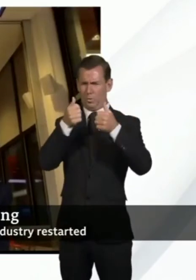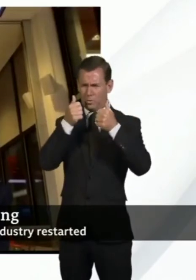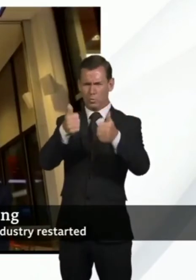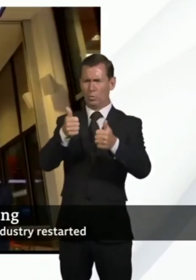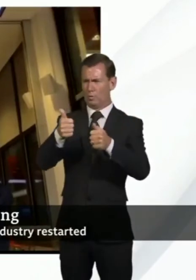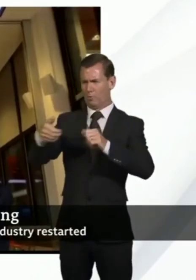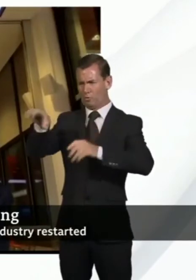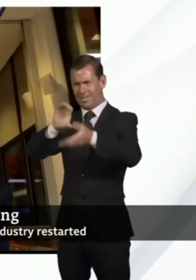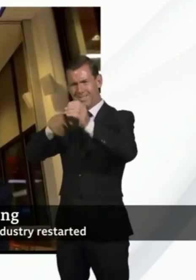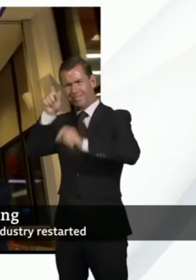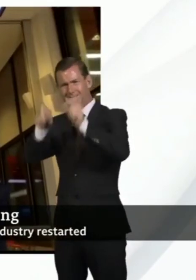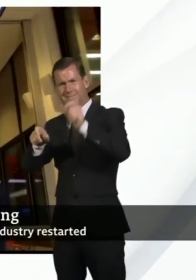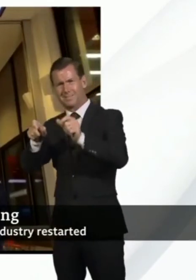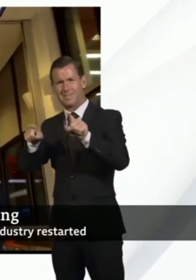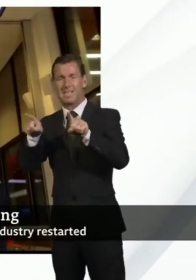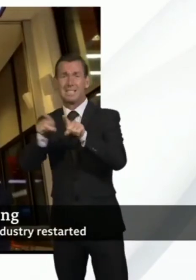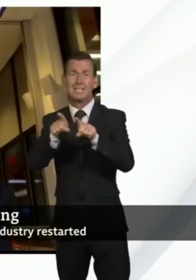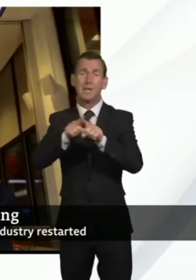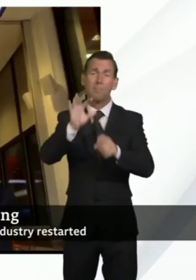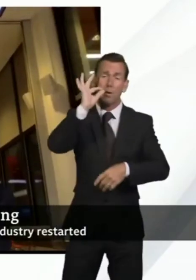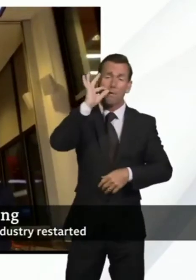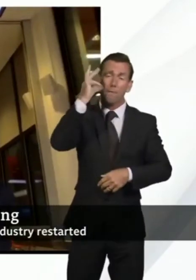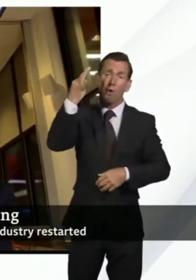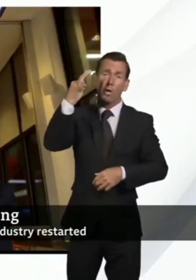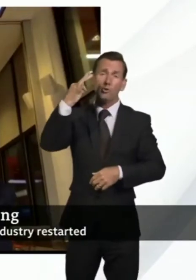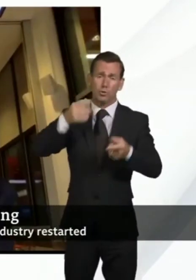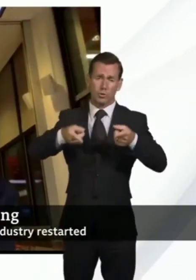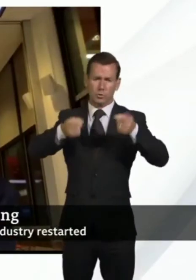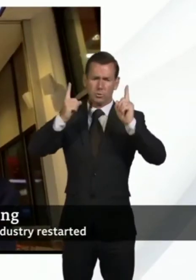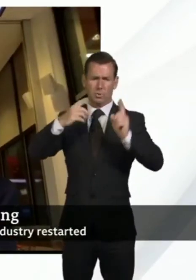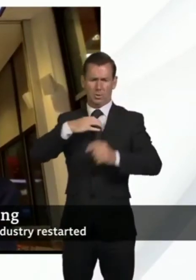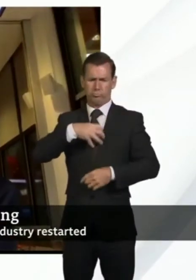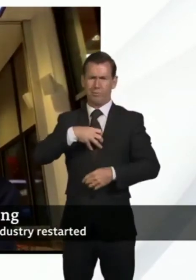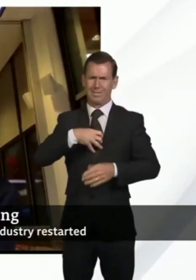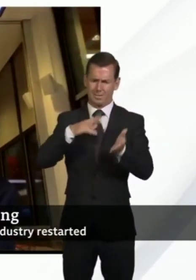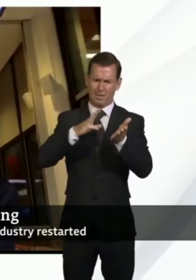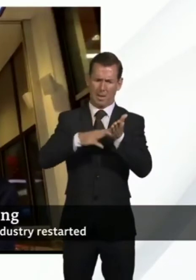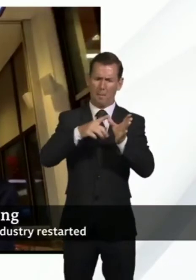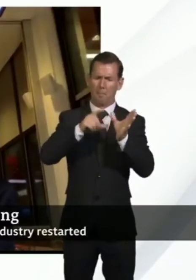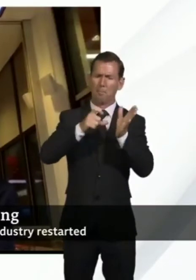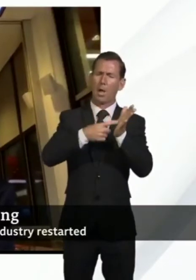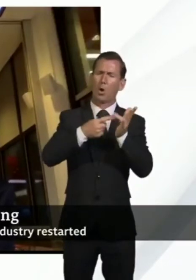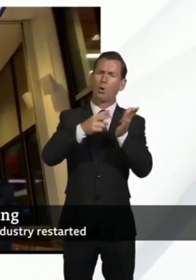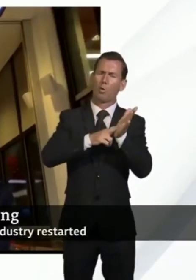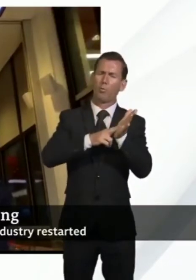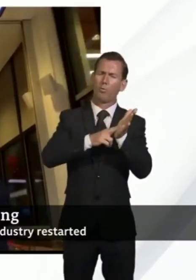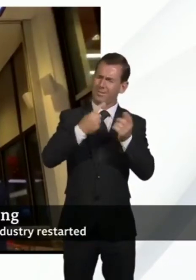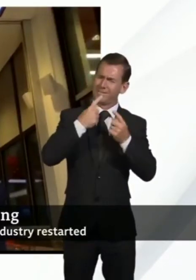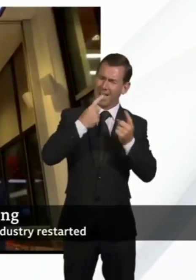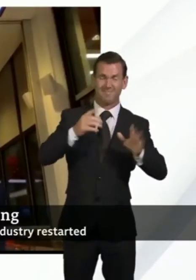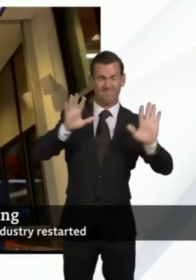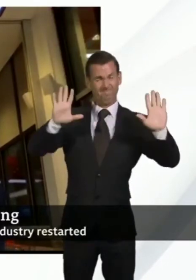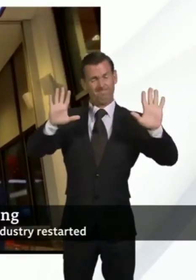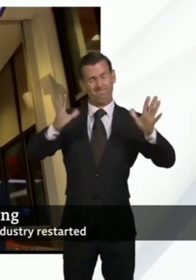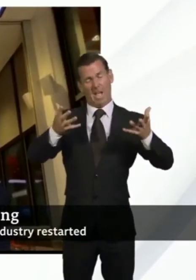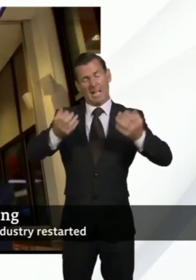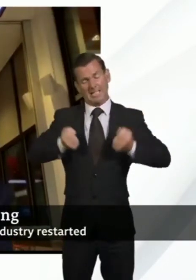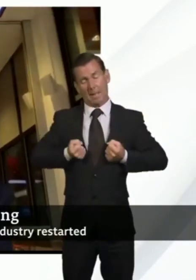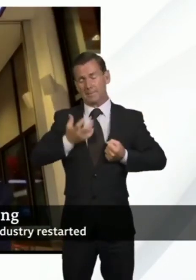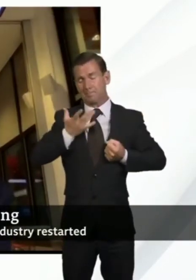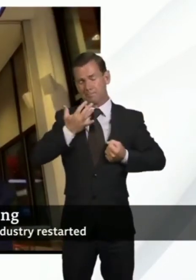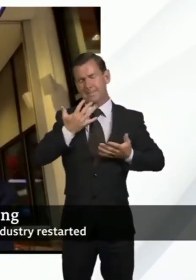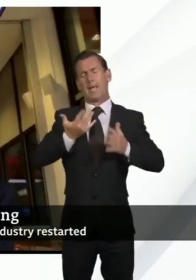followed the example of Emmanuel Macron and acknowledged, admitted, were open about those? There's going to be a public inquiry.